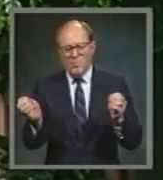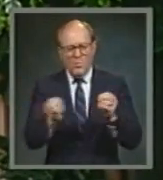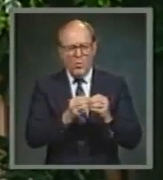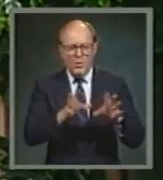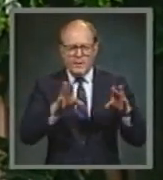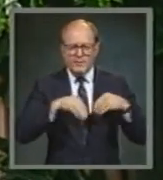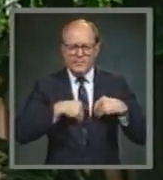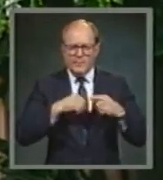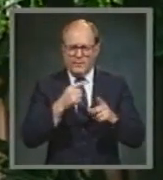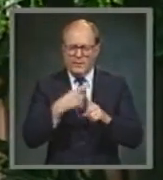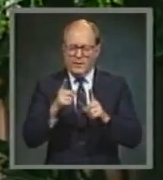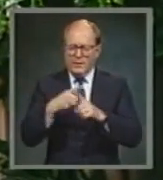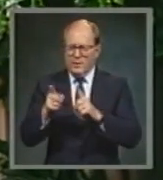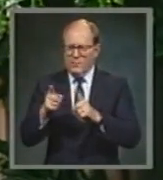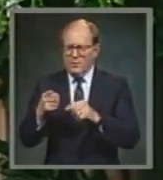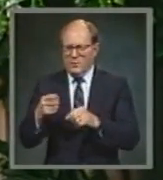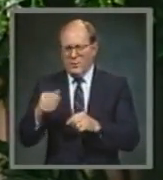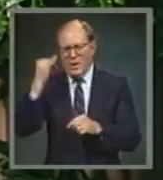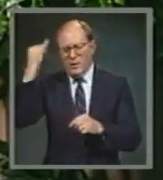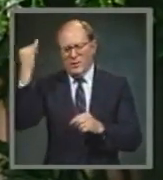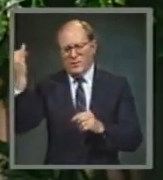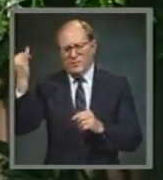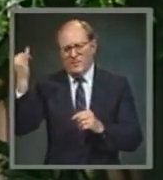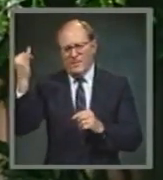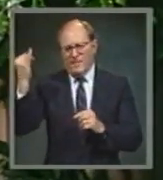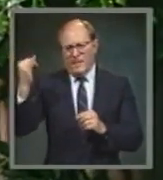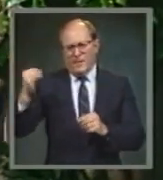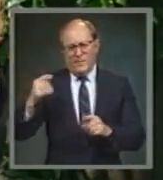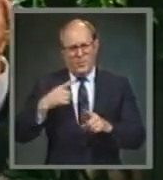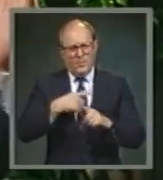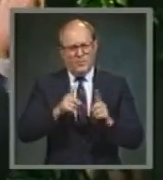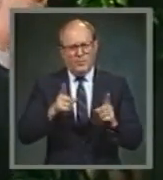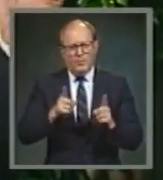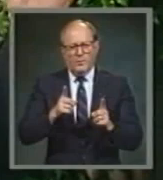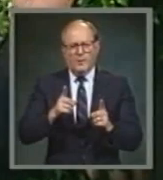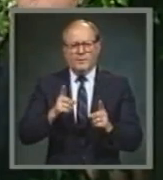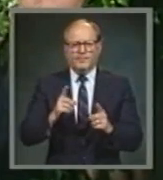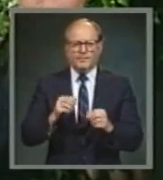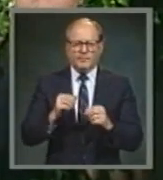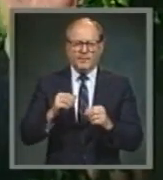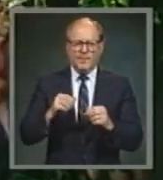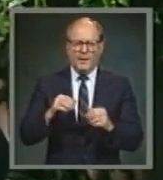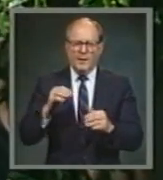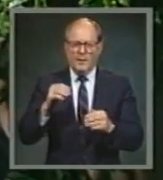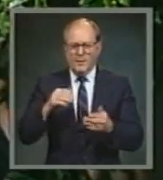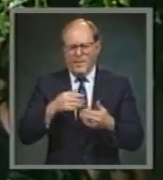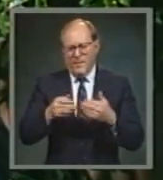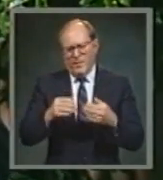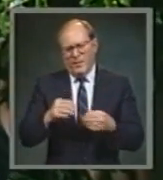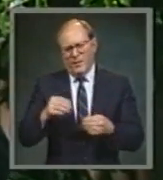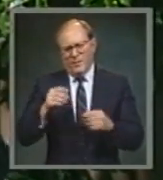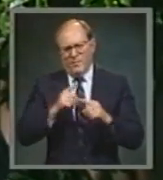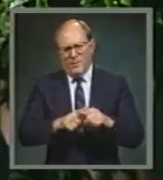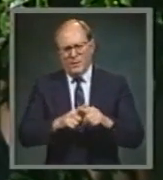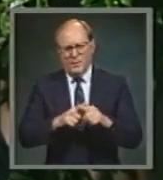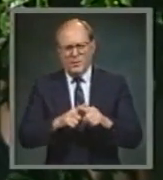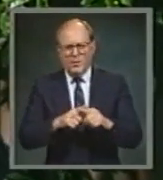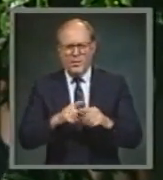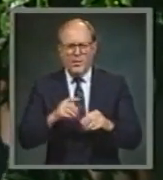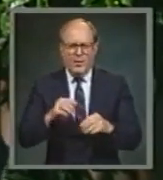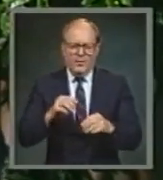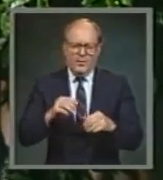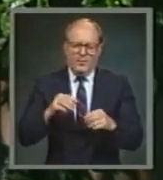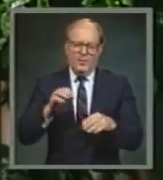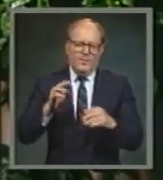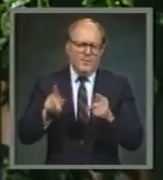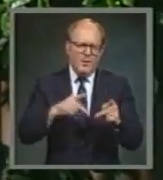debate in just about all religious groups over just how far the church can stretch itself to accommodate the culture that's